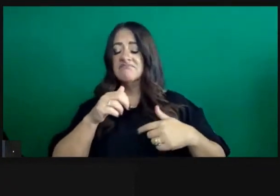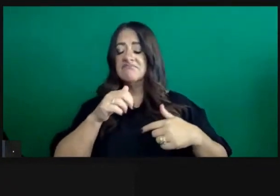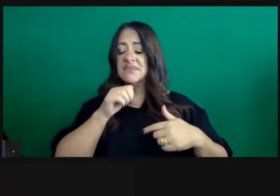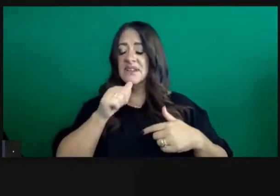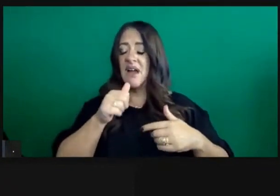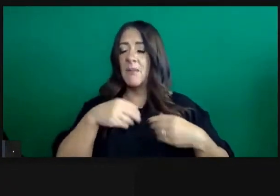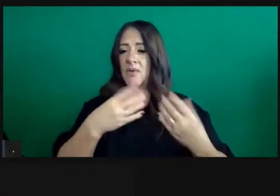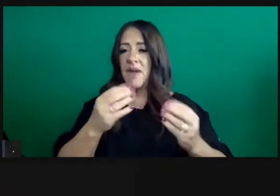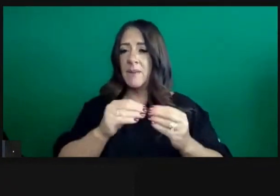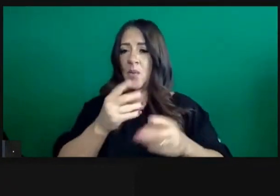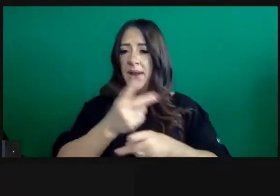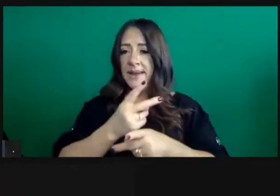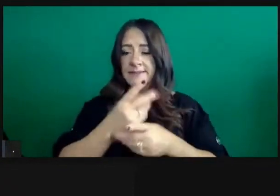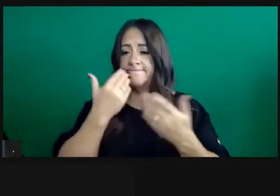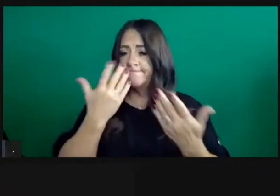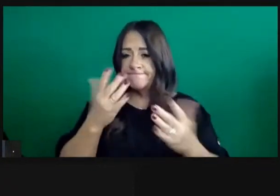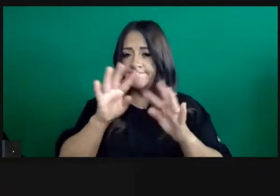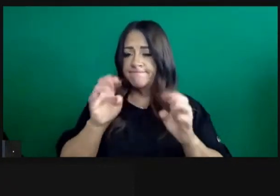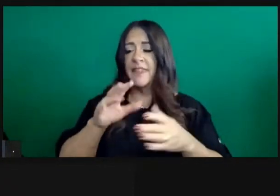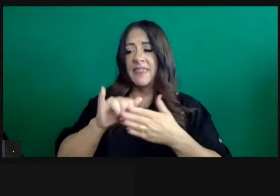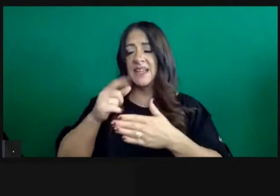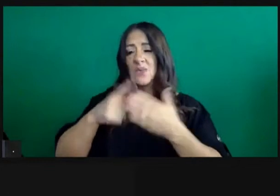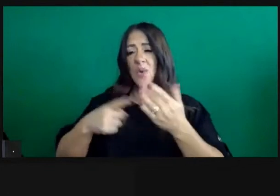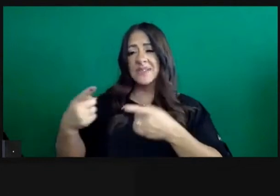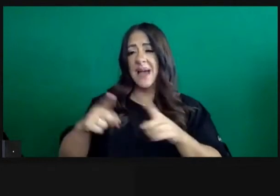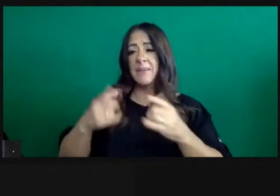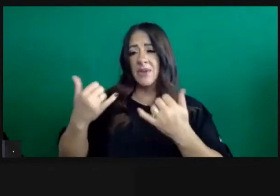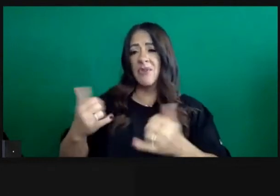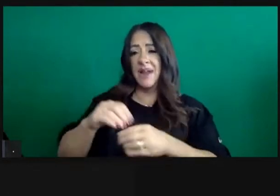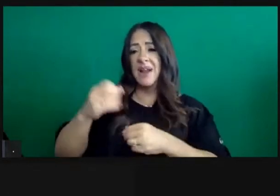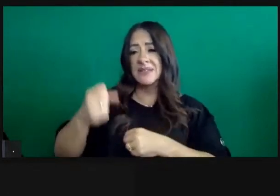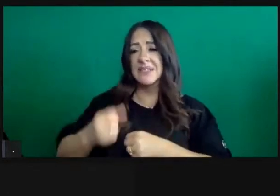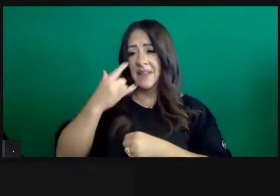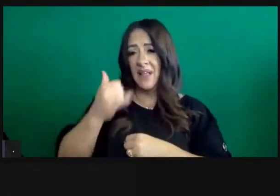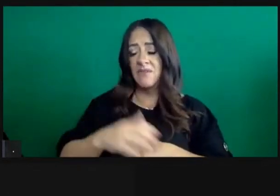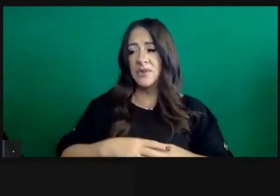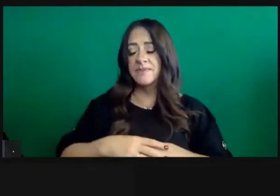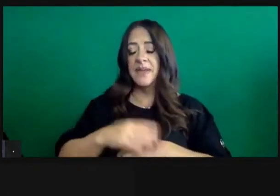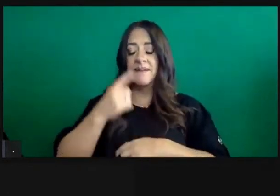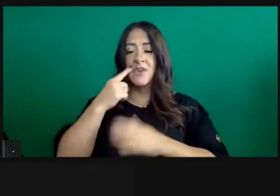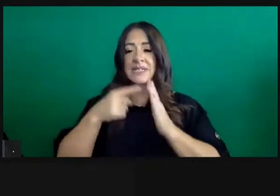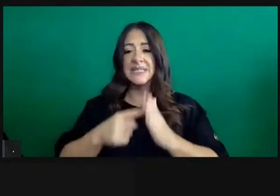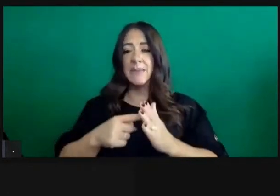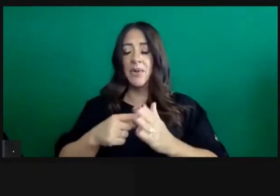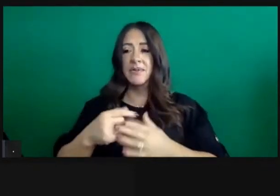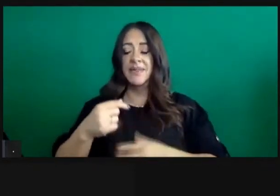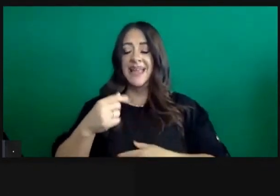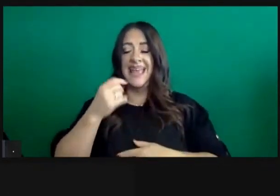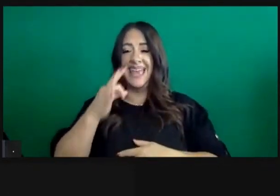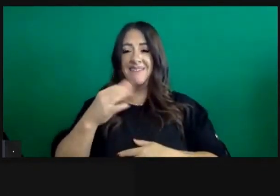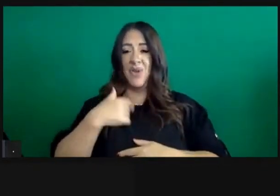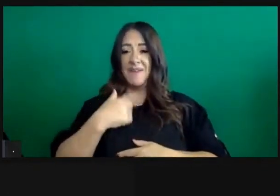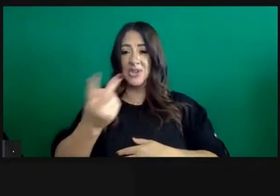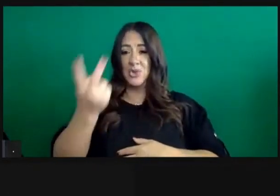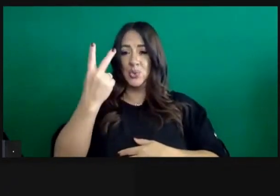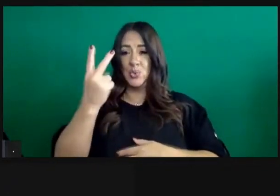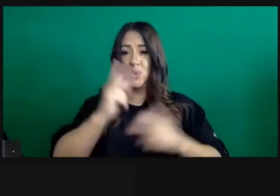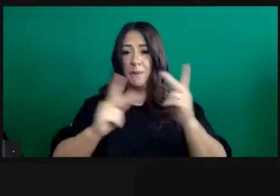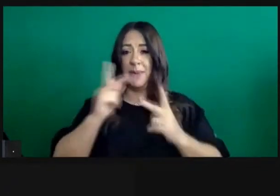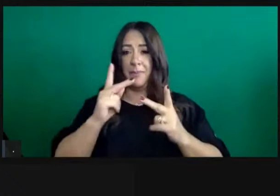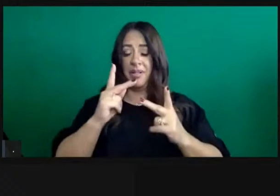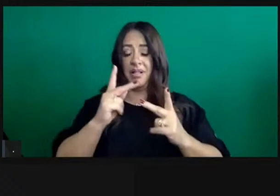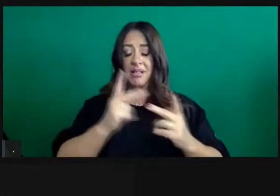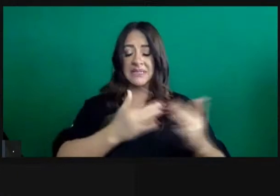make a decision between two patients who both need a ventilator and they only have one ventilator. We have not